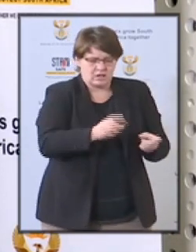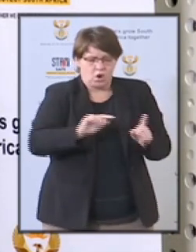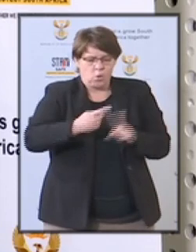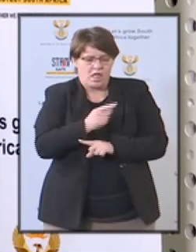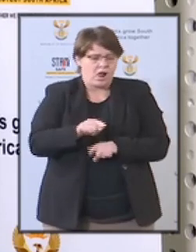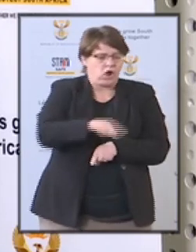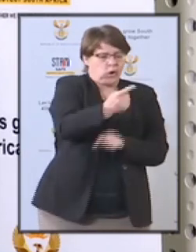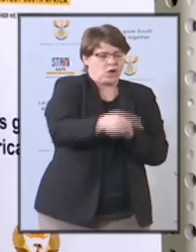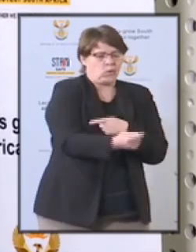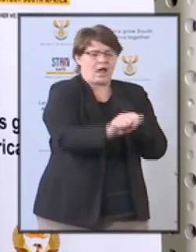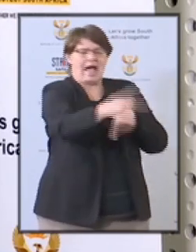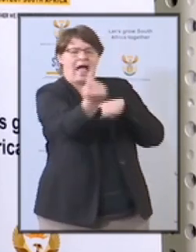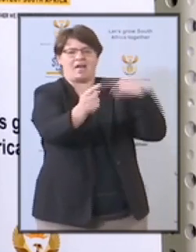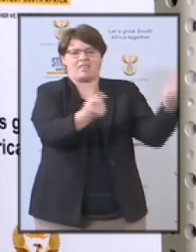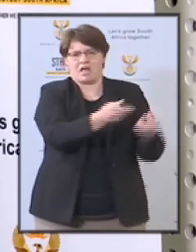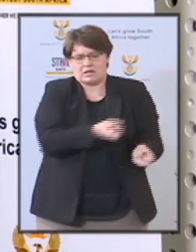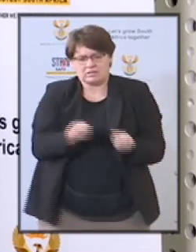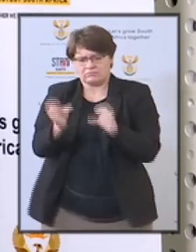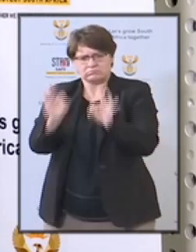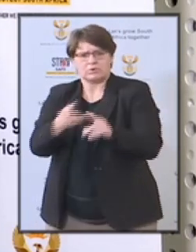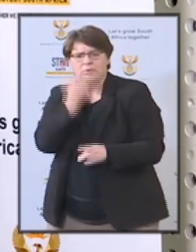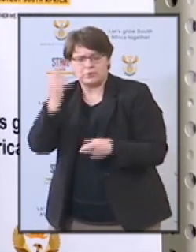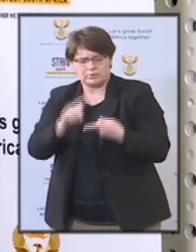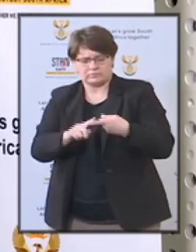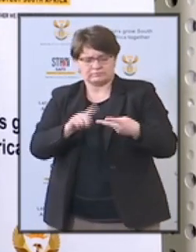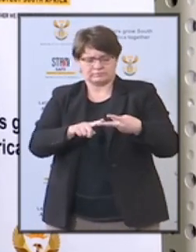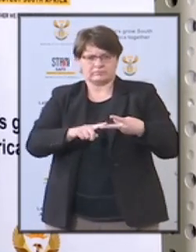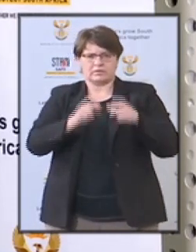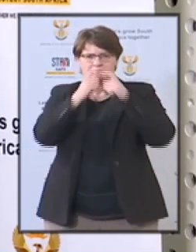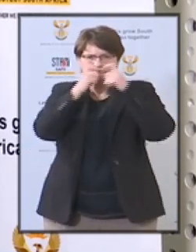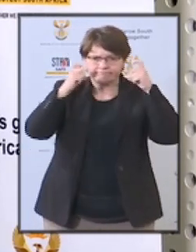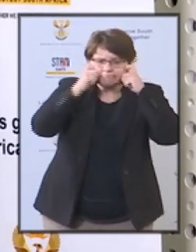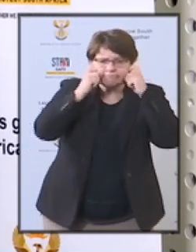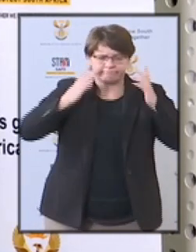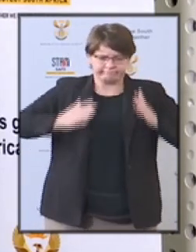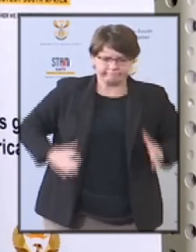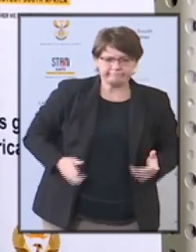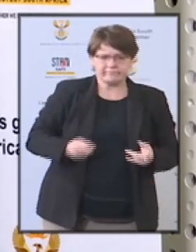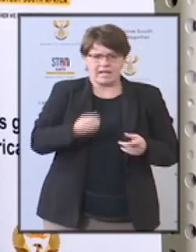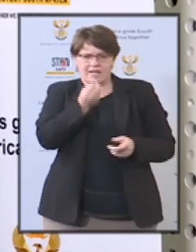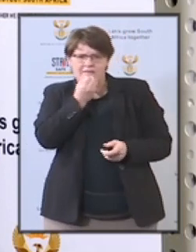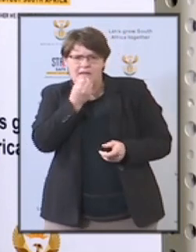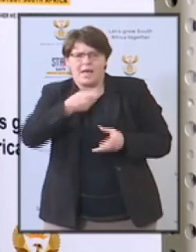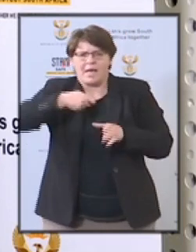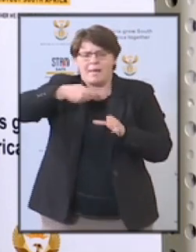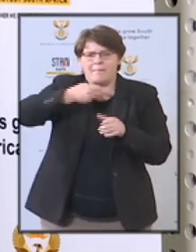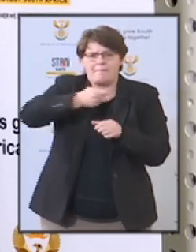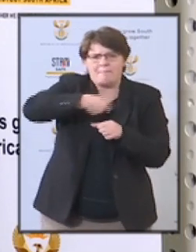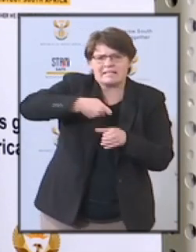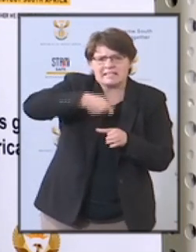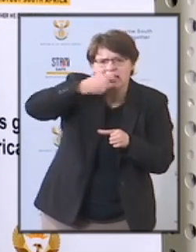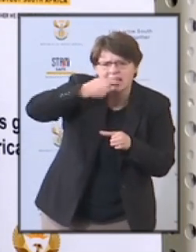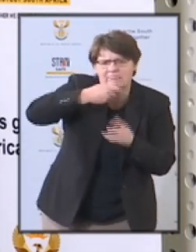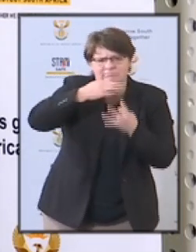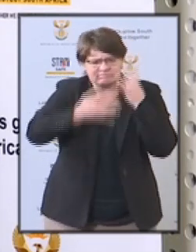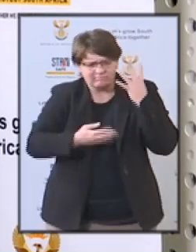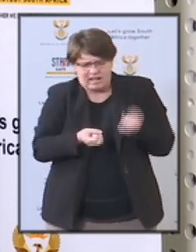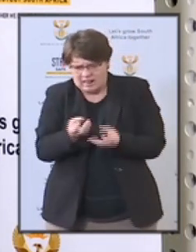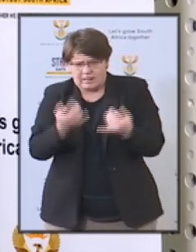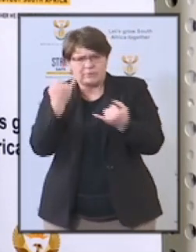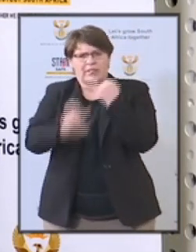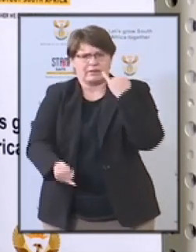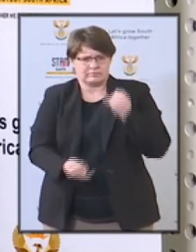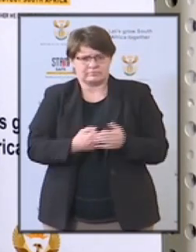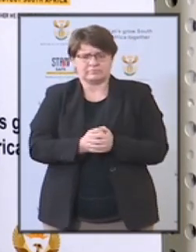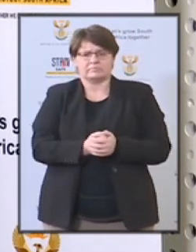relief grants, procurement of PPEs and other medical supplies, and the looting of the unemployment insurance funds,